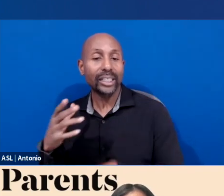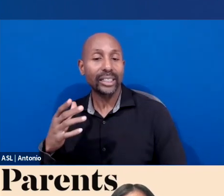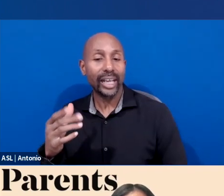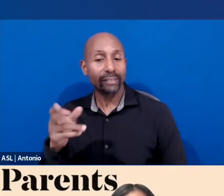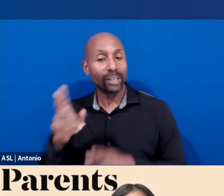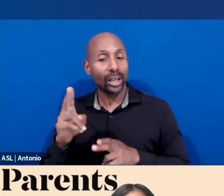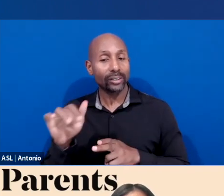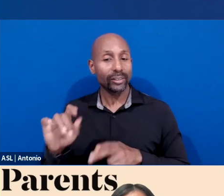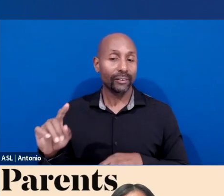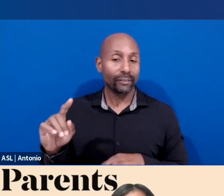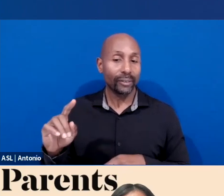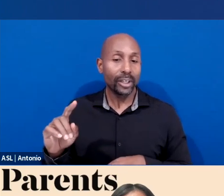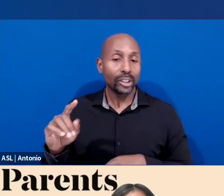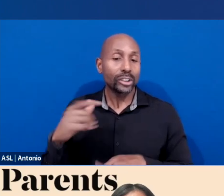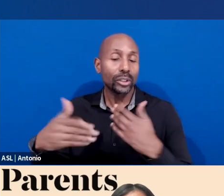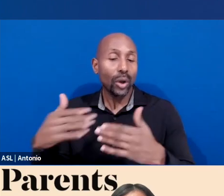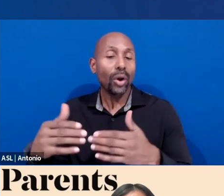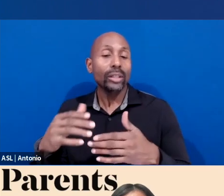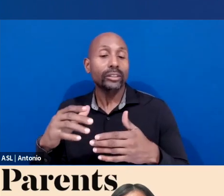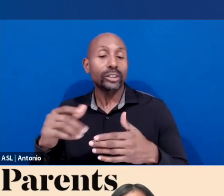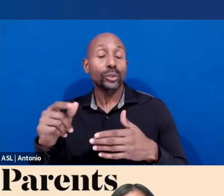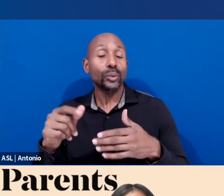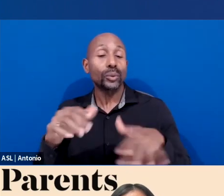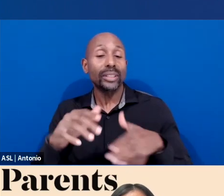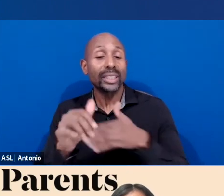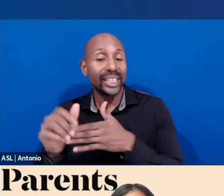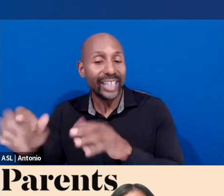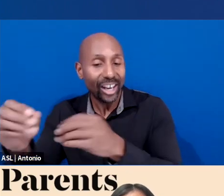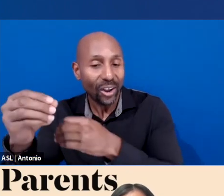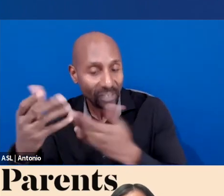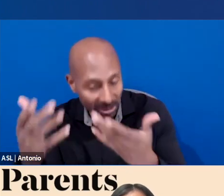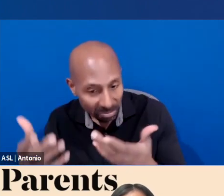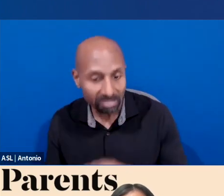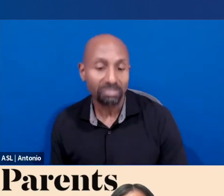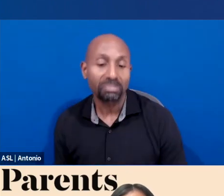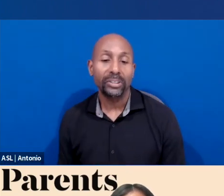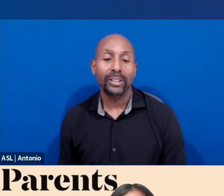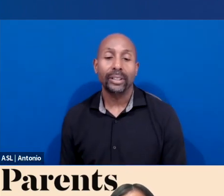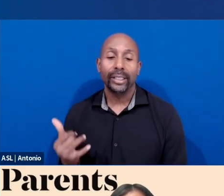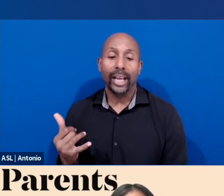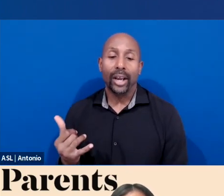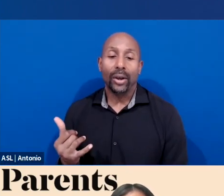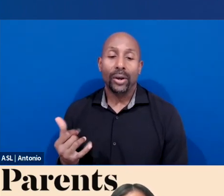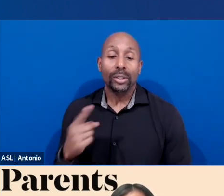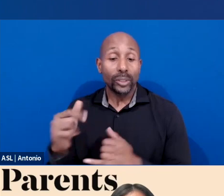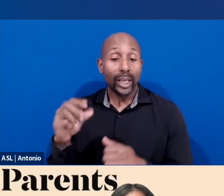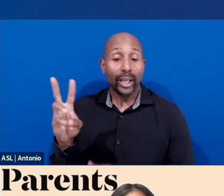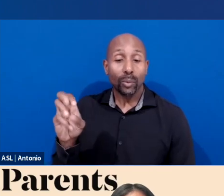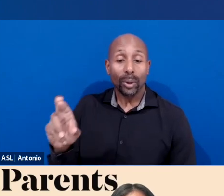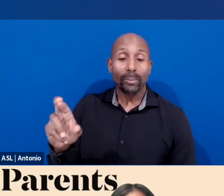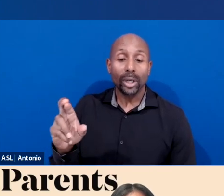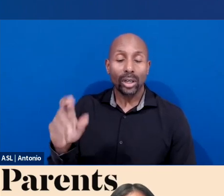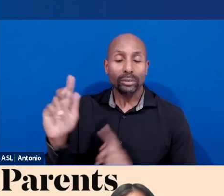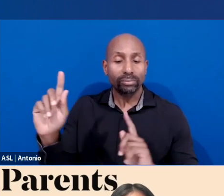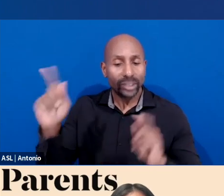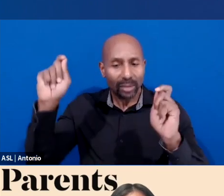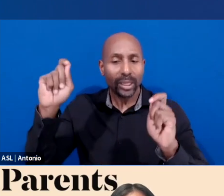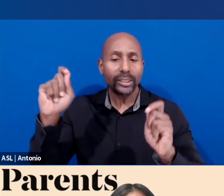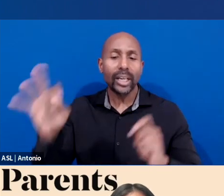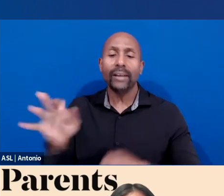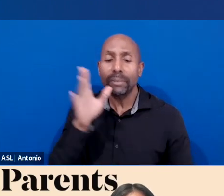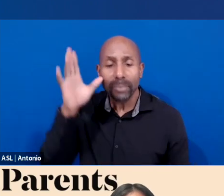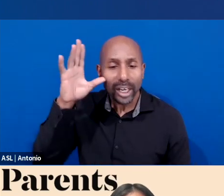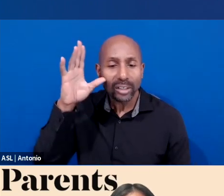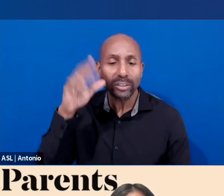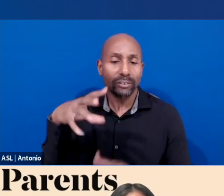full agreement that we know in order for us to raise the bar for all of our children, for your children, my children, every student in our schools, we must be